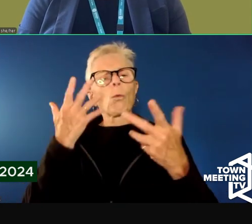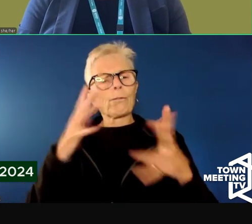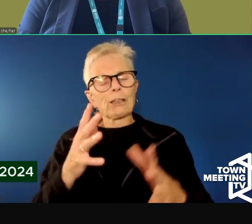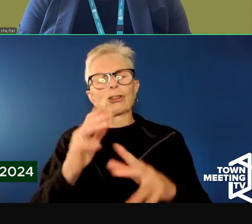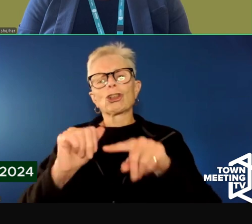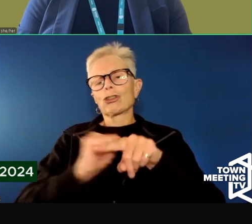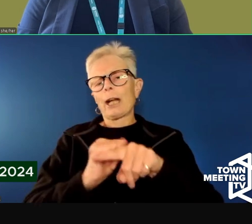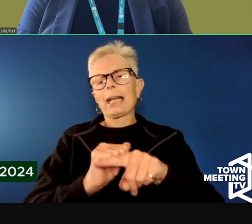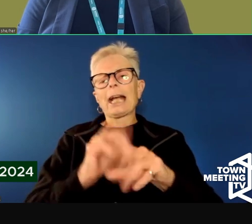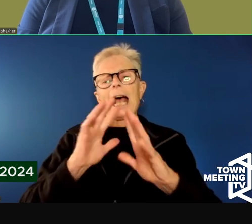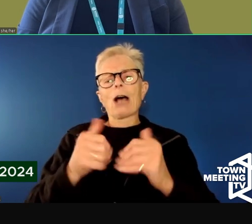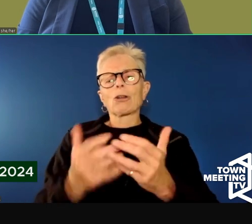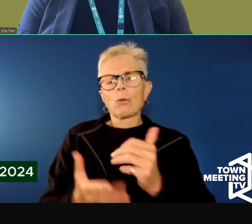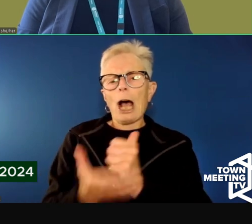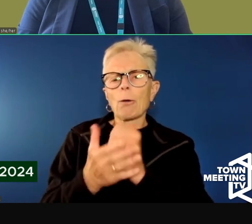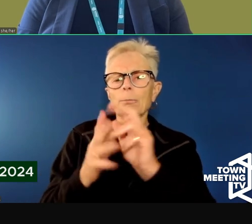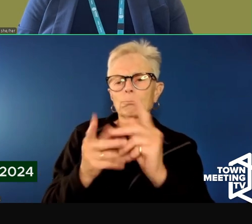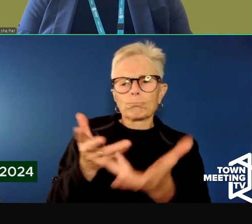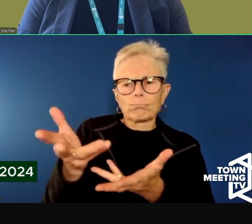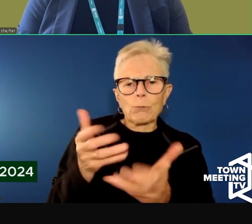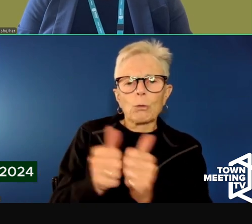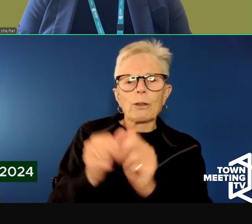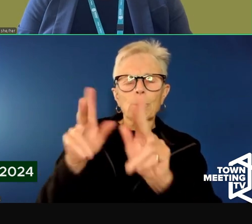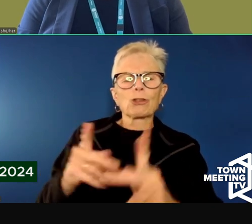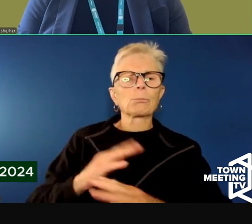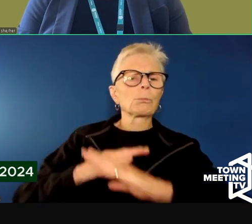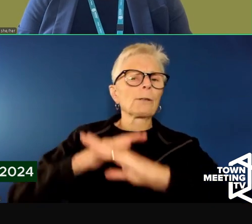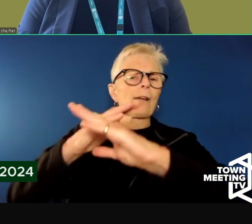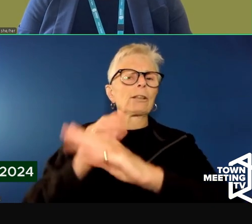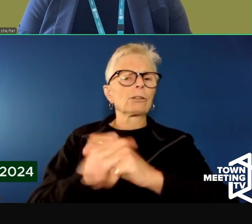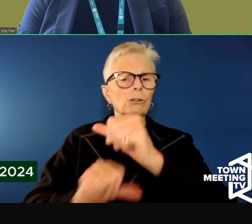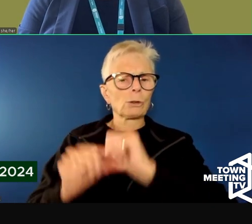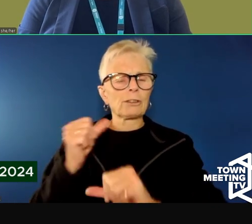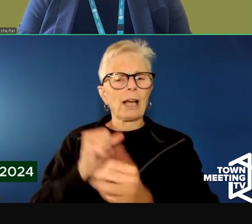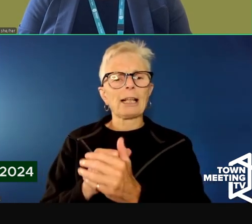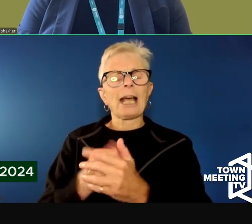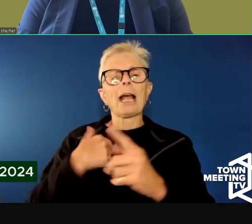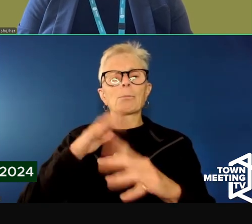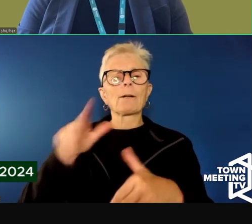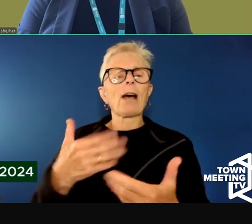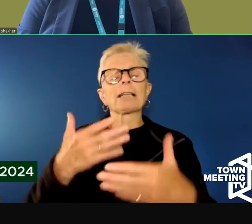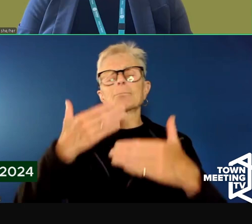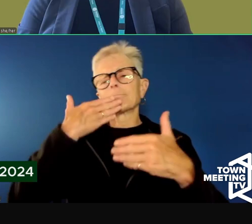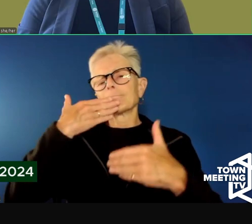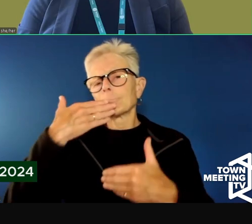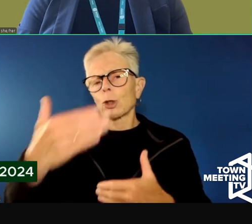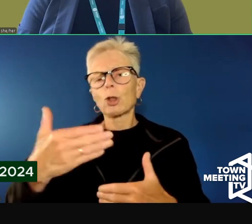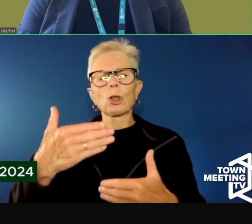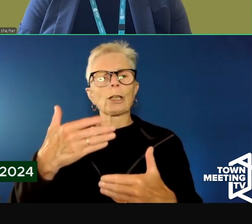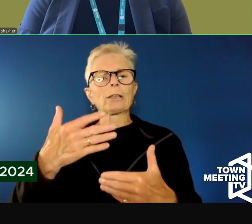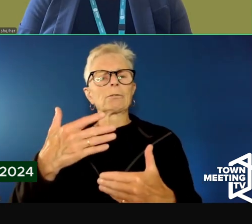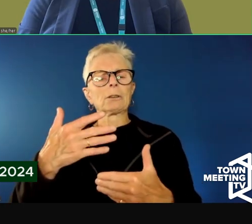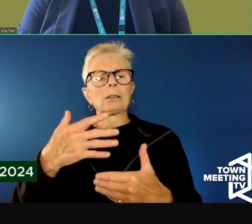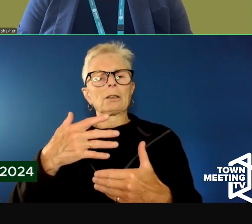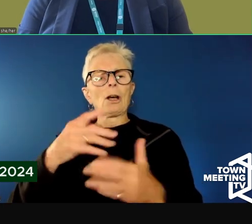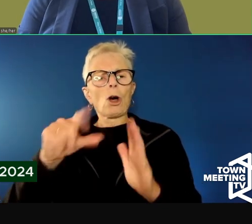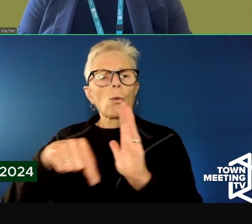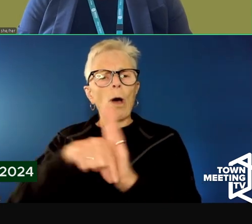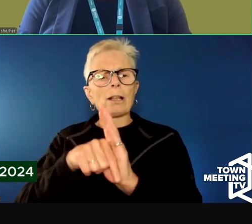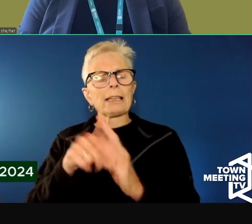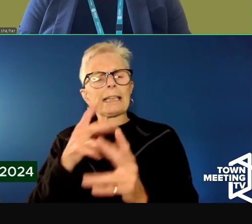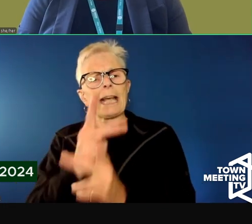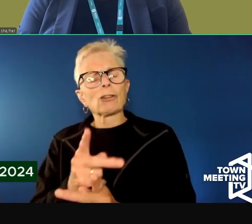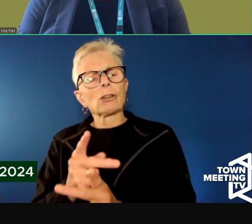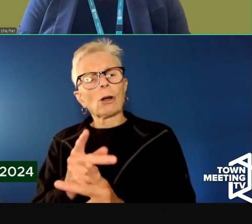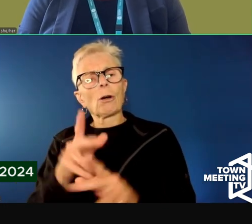suicide prevention. And the idea of providing high quality suicide care so that someone can feel comfortable or as